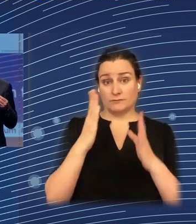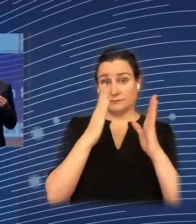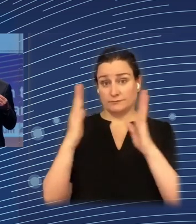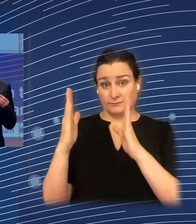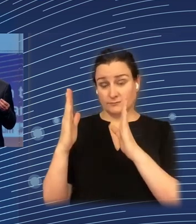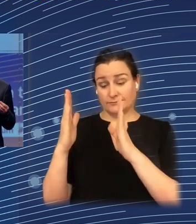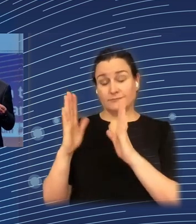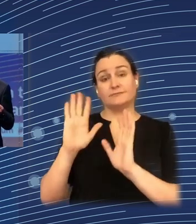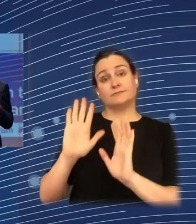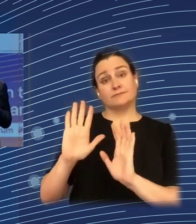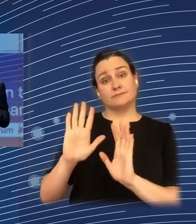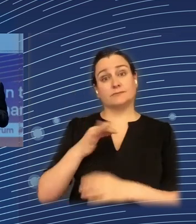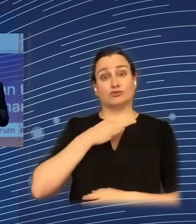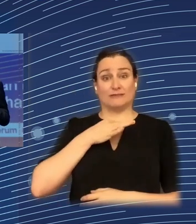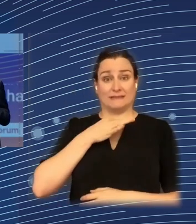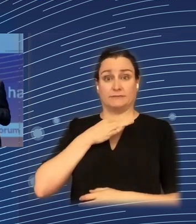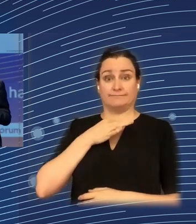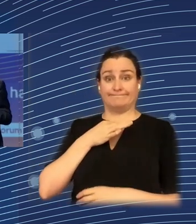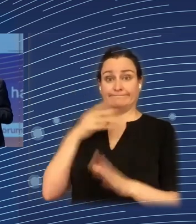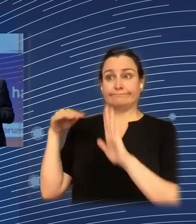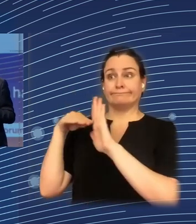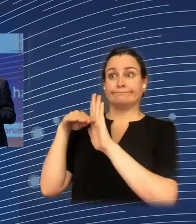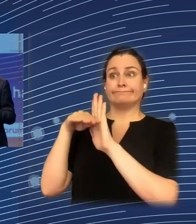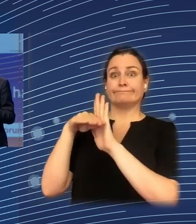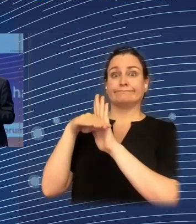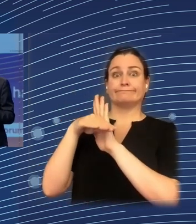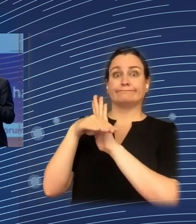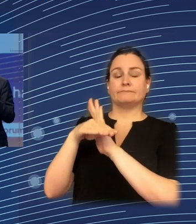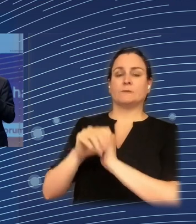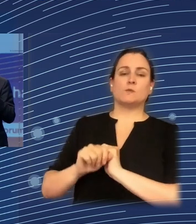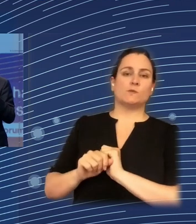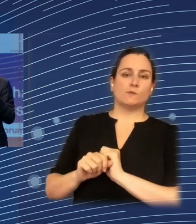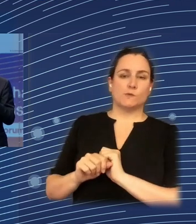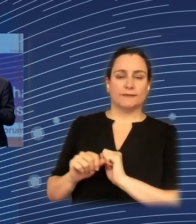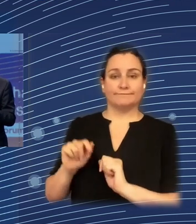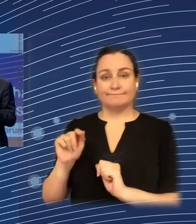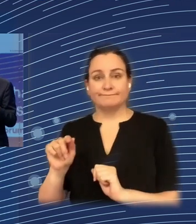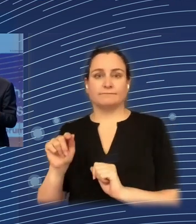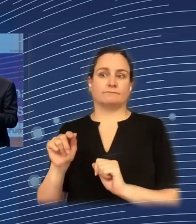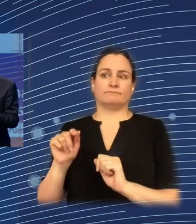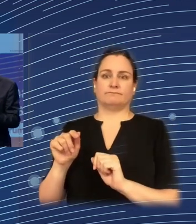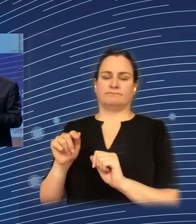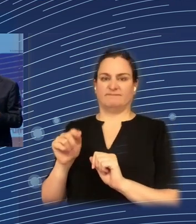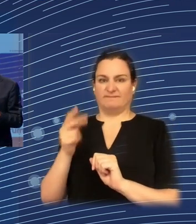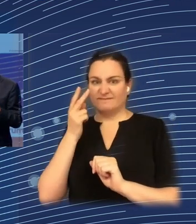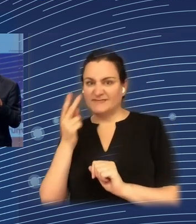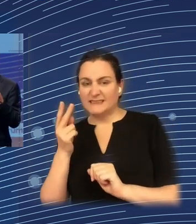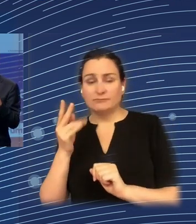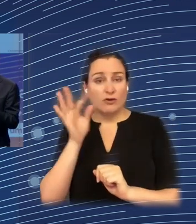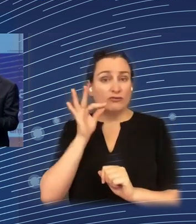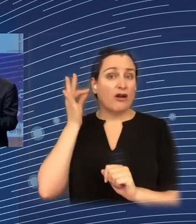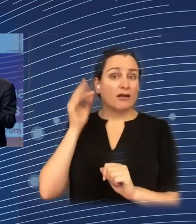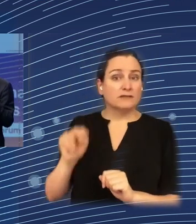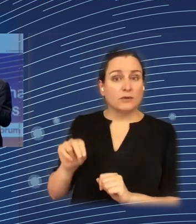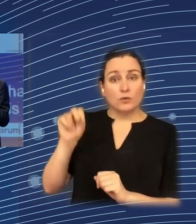of being in a trap, which is very strong in places like most of France, the northeast of France especially,